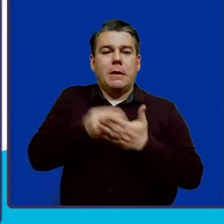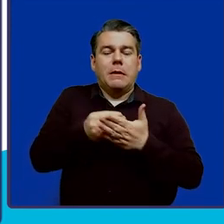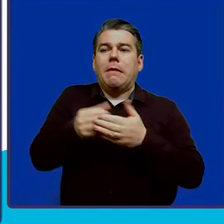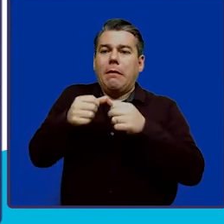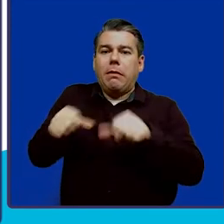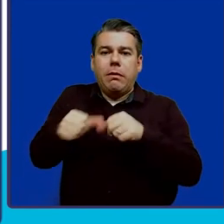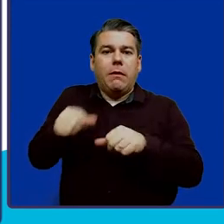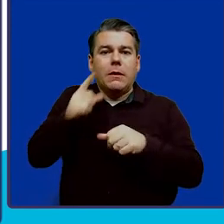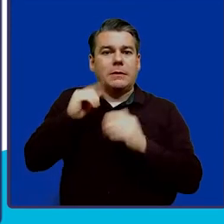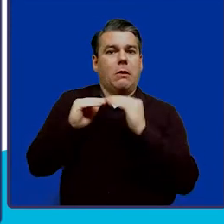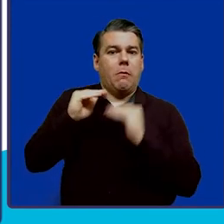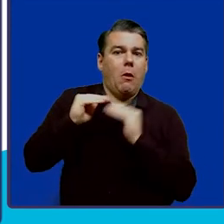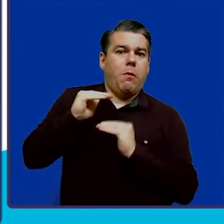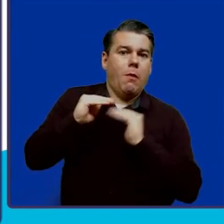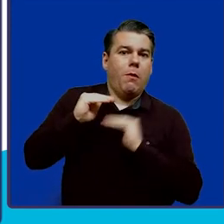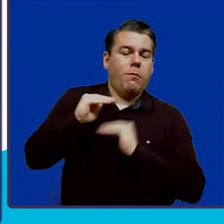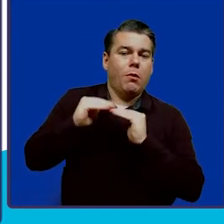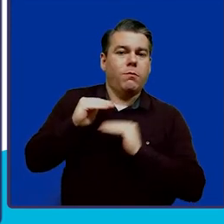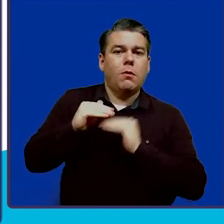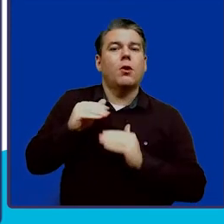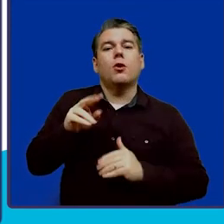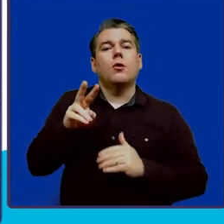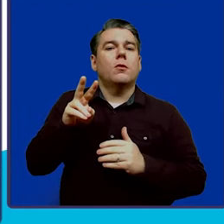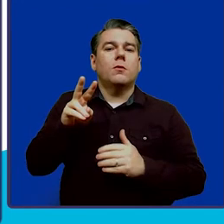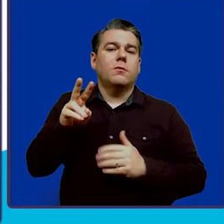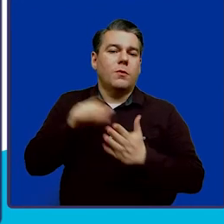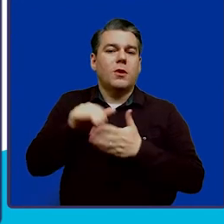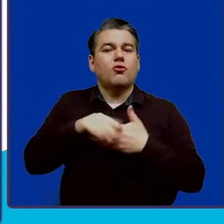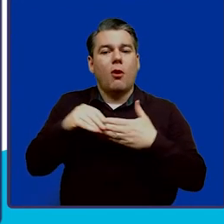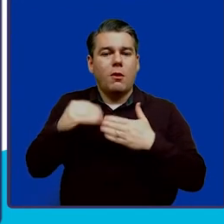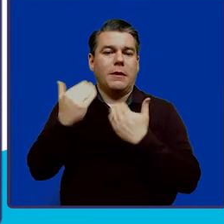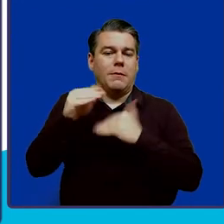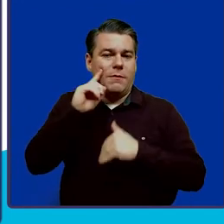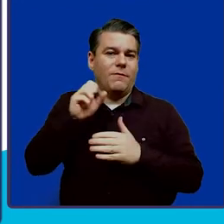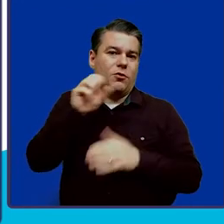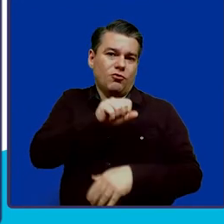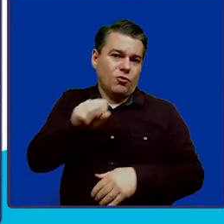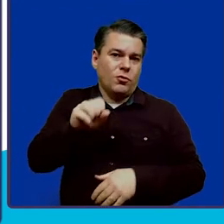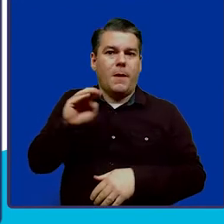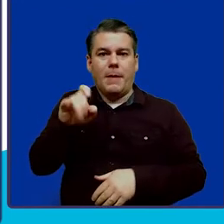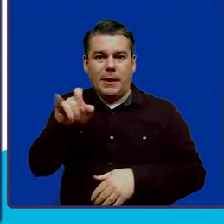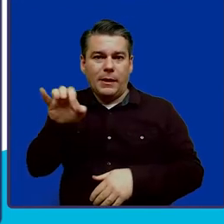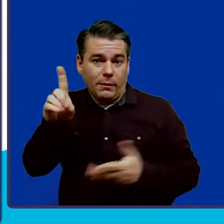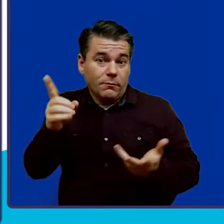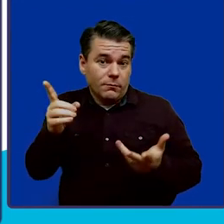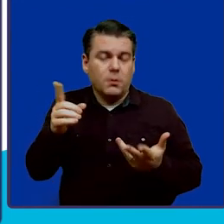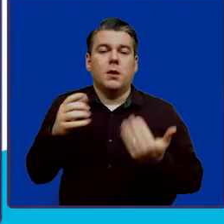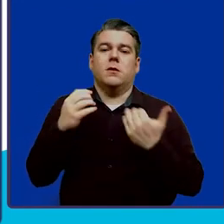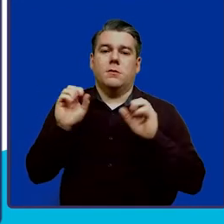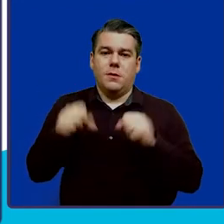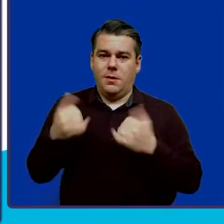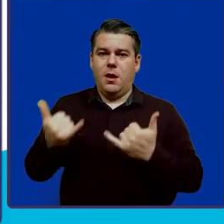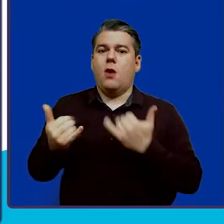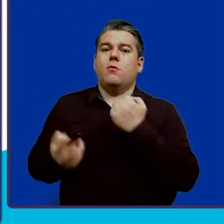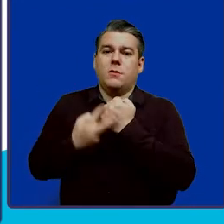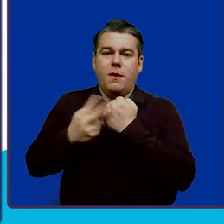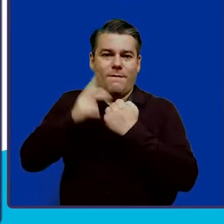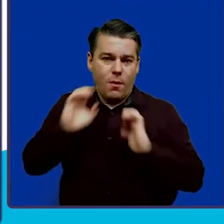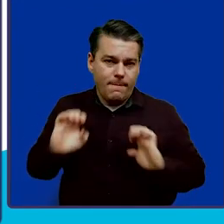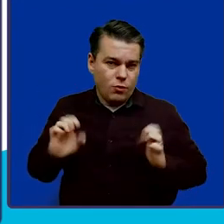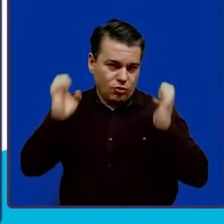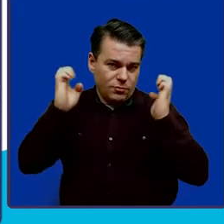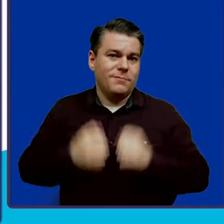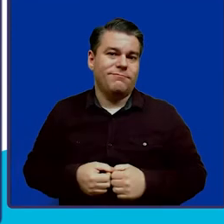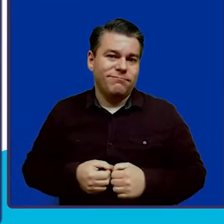the $2,000 asset limit that is set by Social Security and Medicaid. Individuals can now save for an emergency